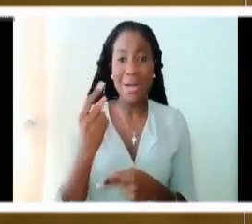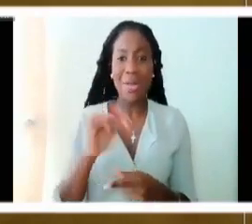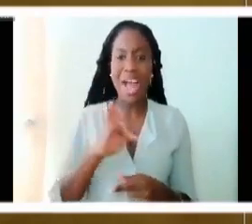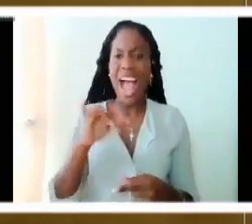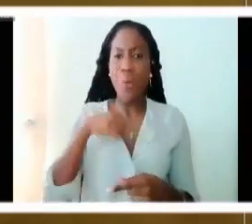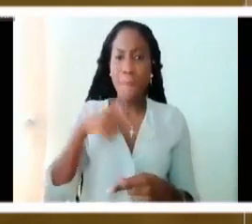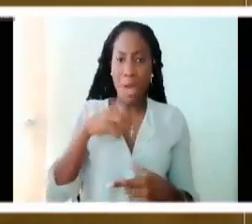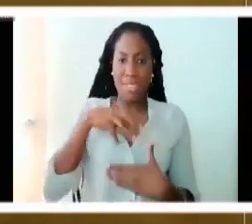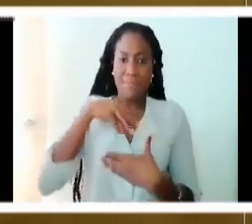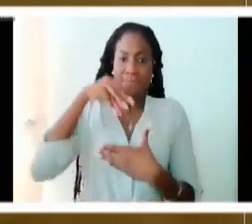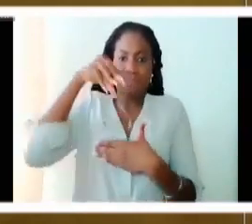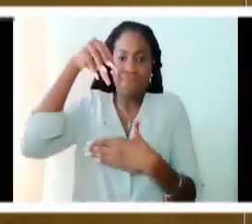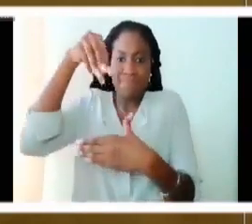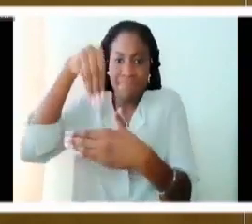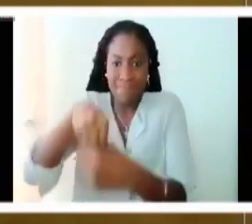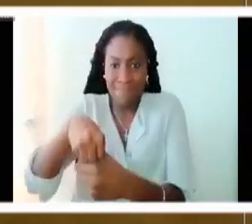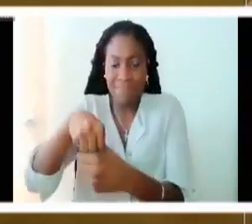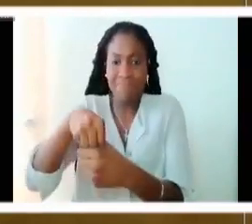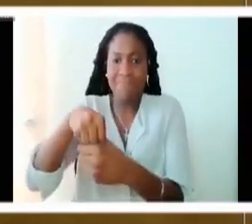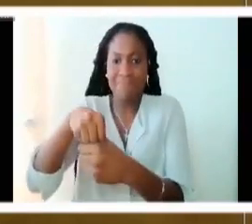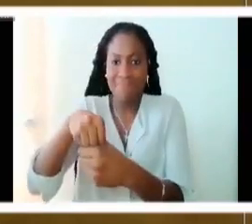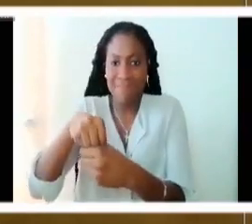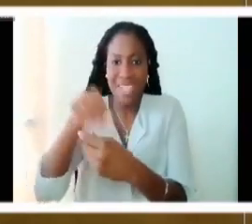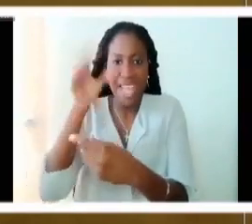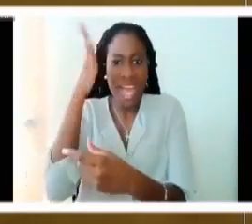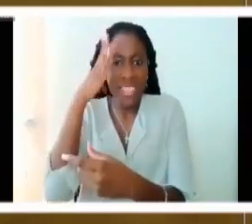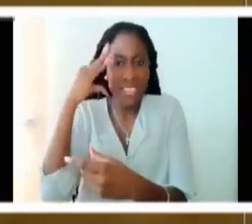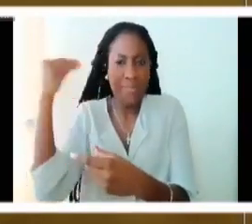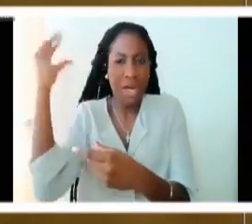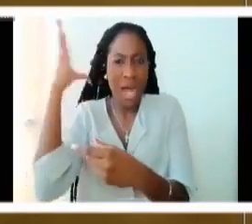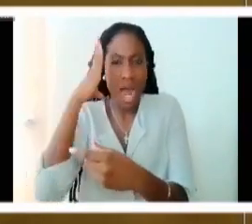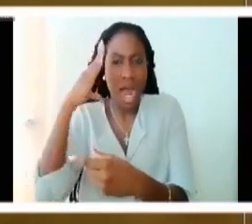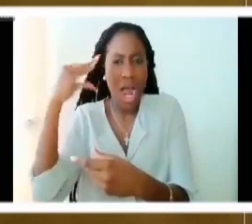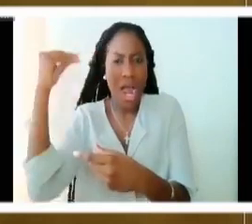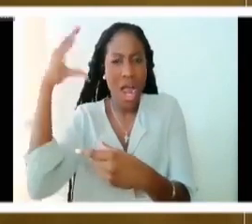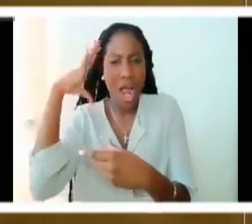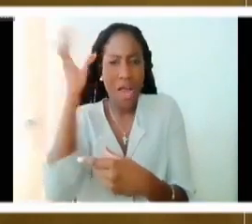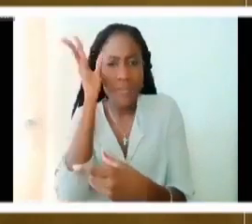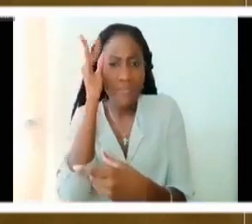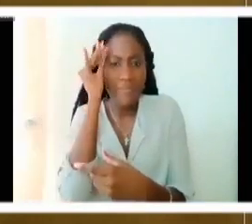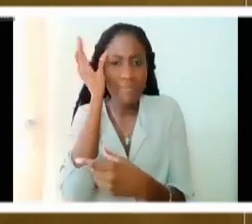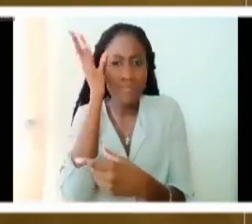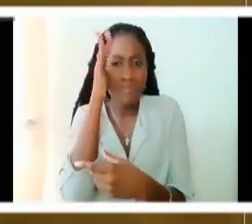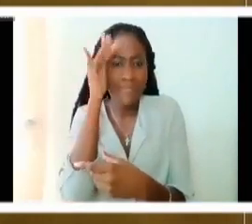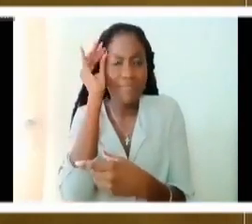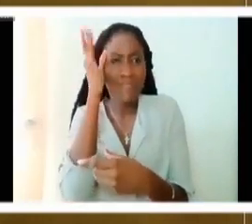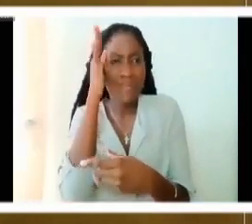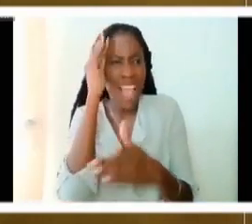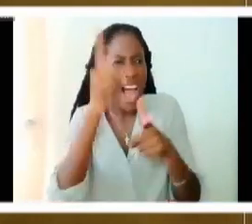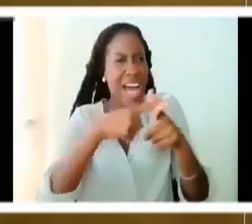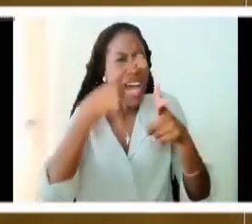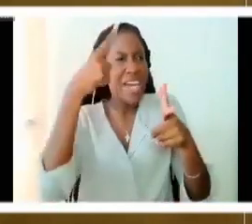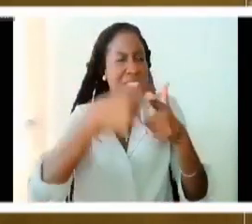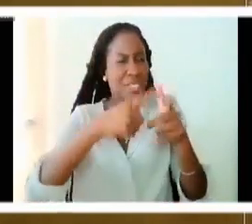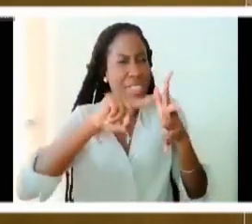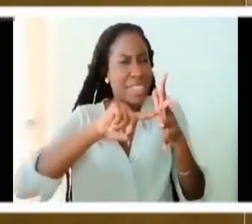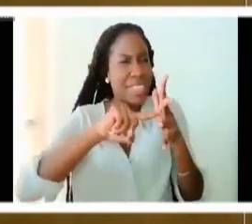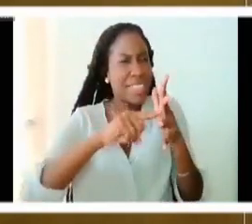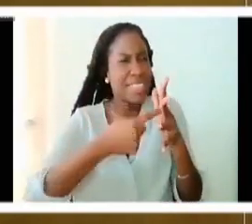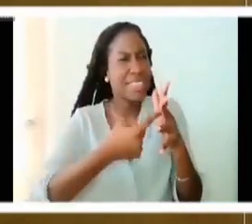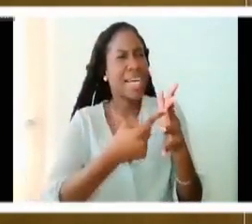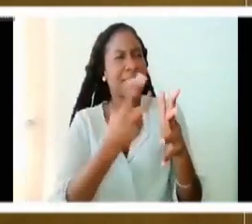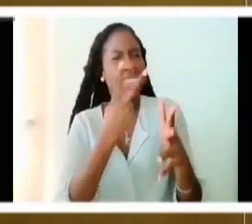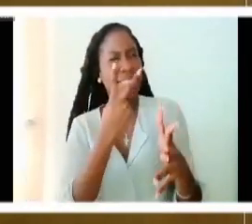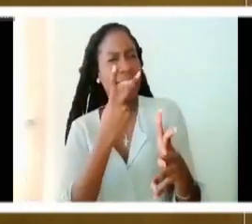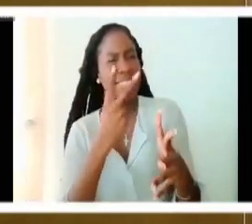you start to see both its beauty and its complexity. But you also start to see the way that